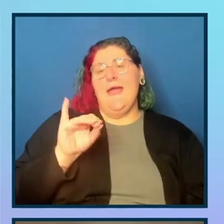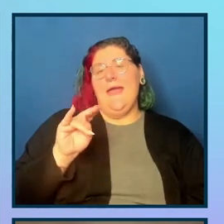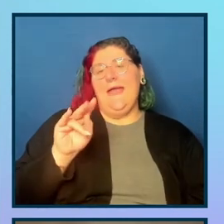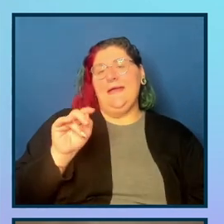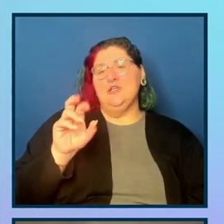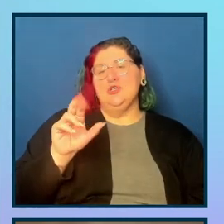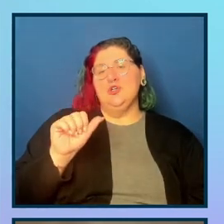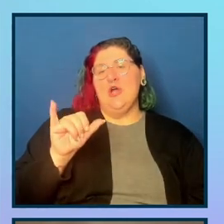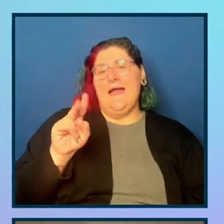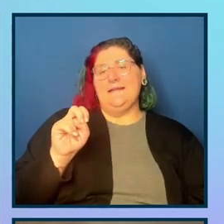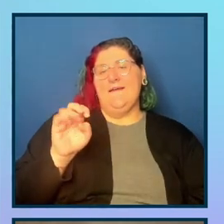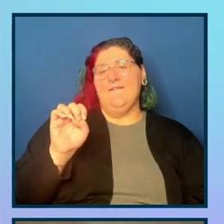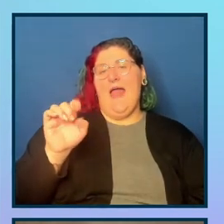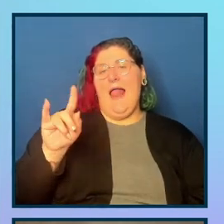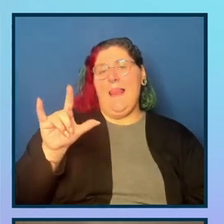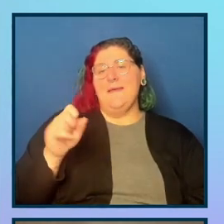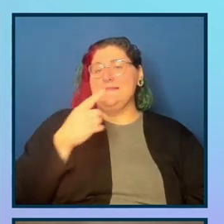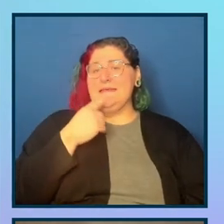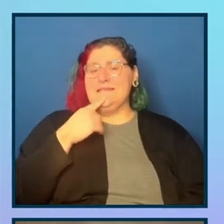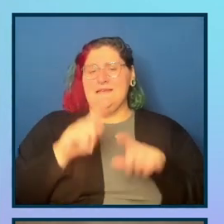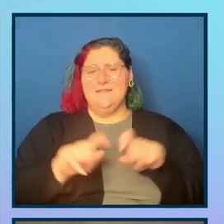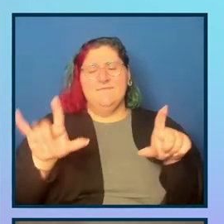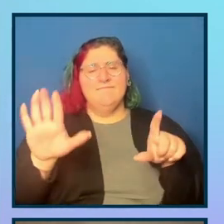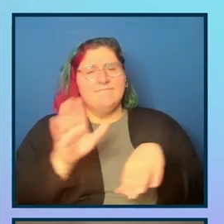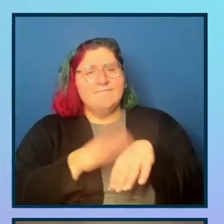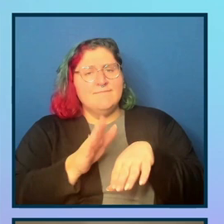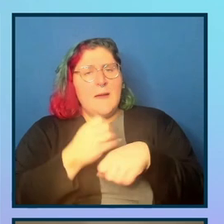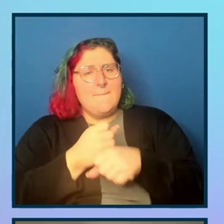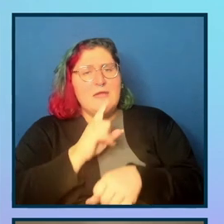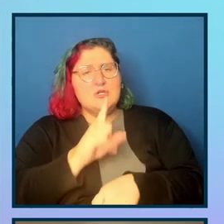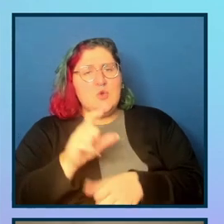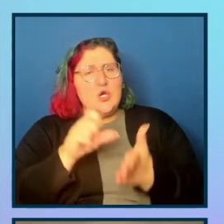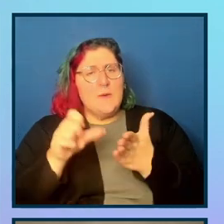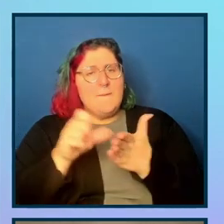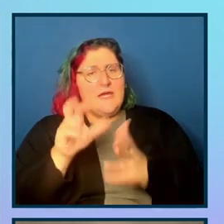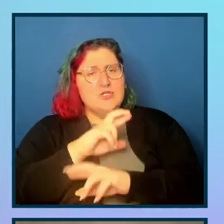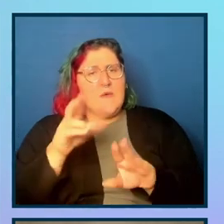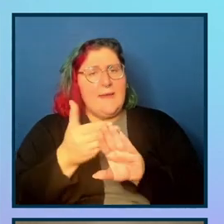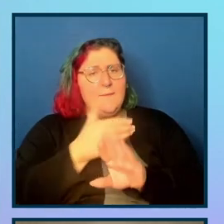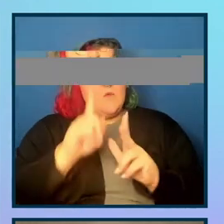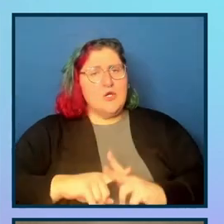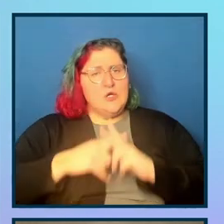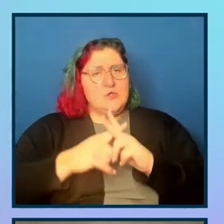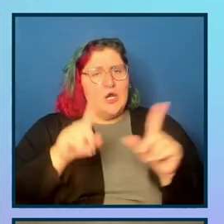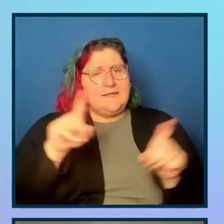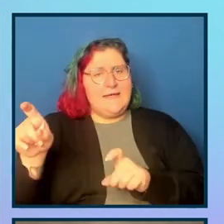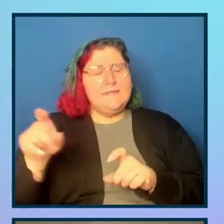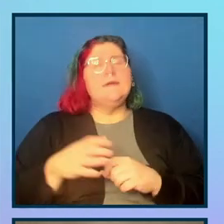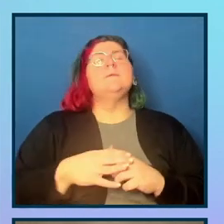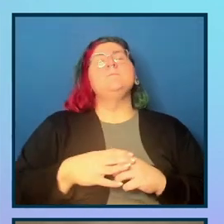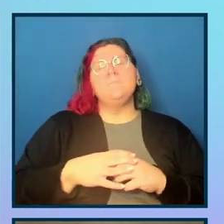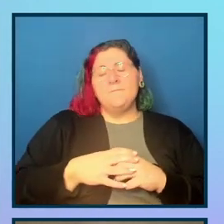before you start testing. I want to make sure we, we cover, um, I have, I have some nice kind of componentization setup, so I'm actually able to test. Um,